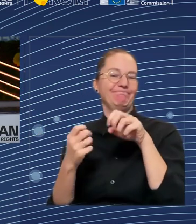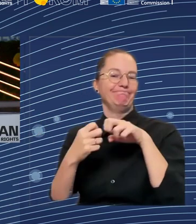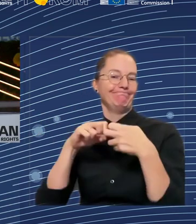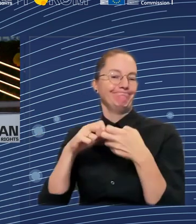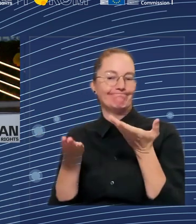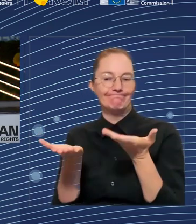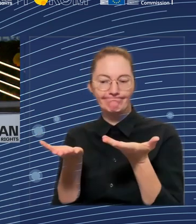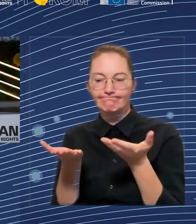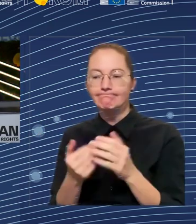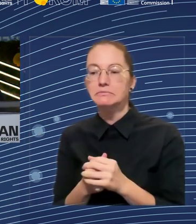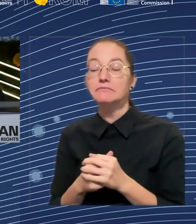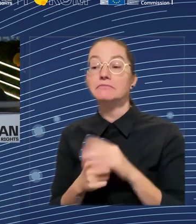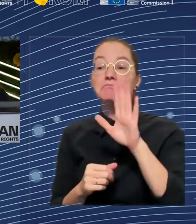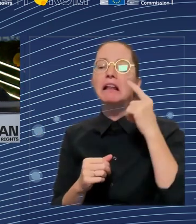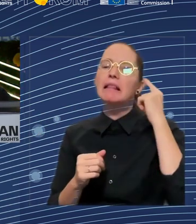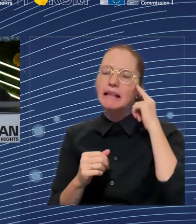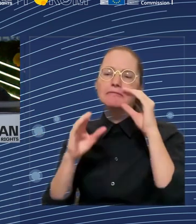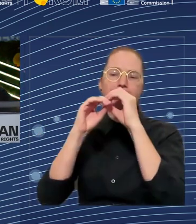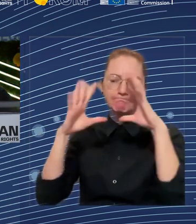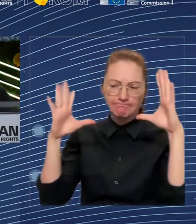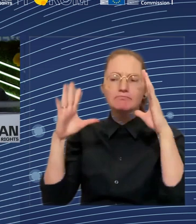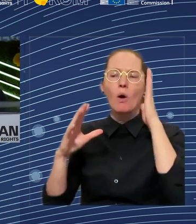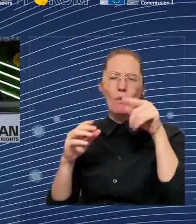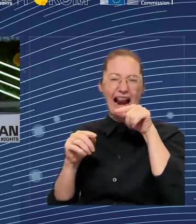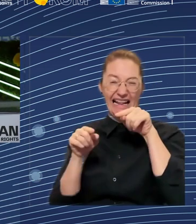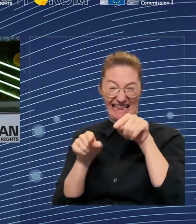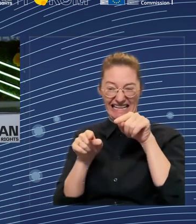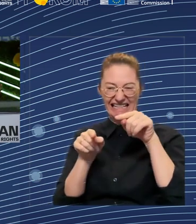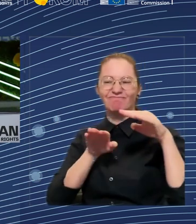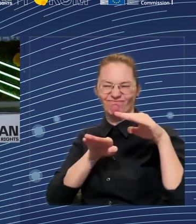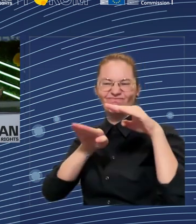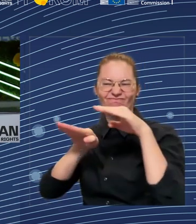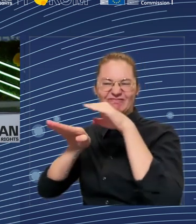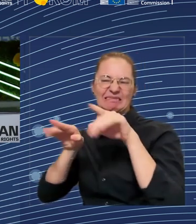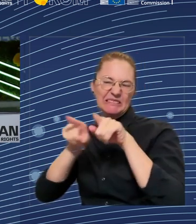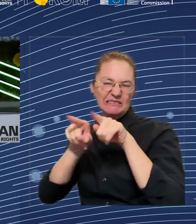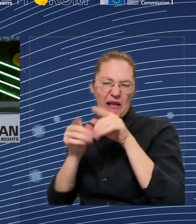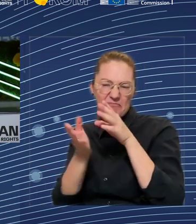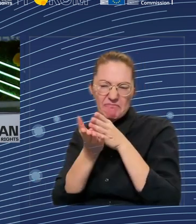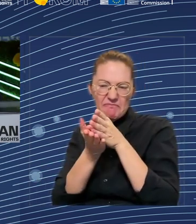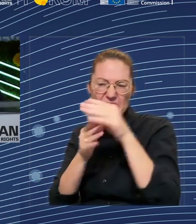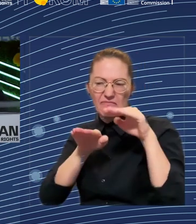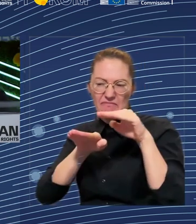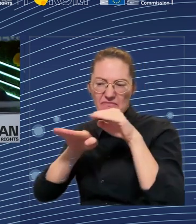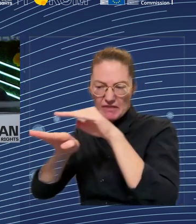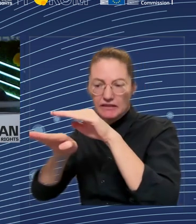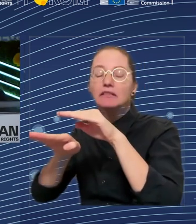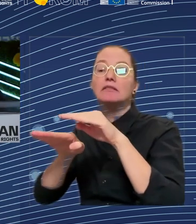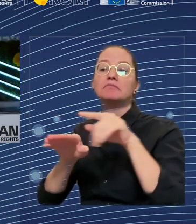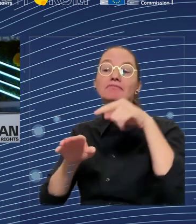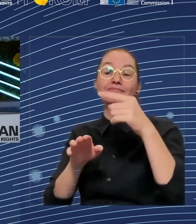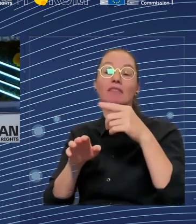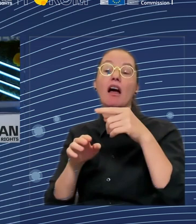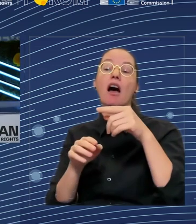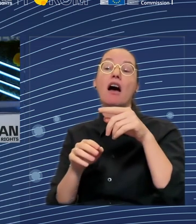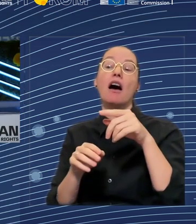it also has to be said that apart from the ICT kind of jobs and skills